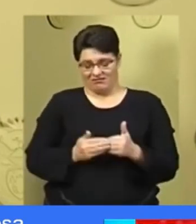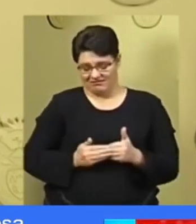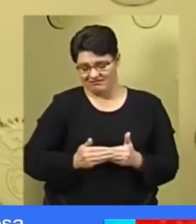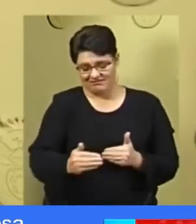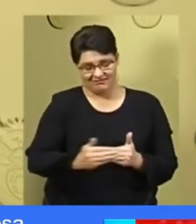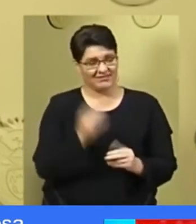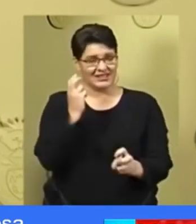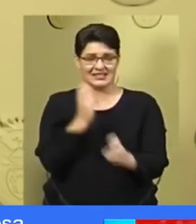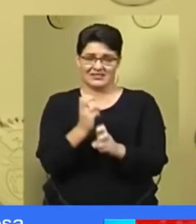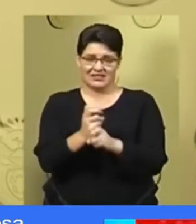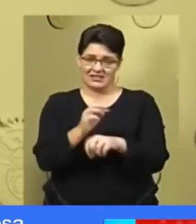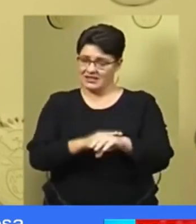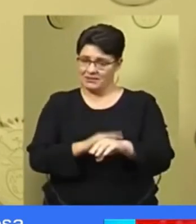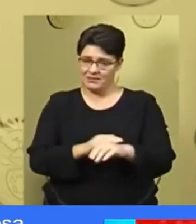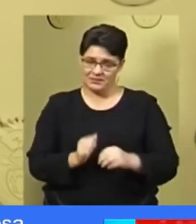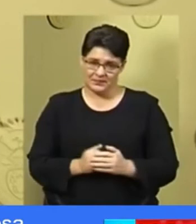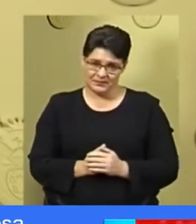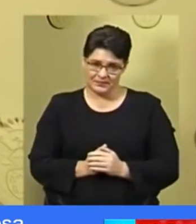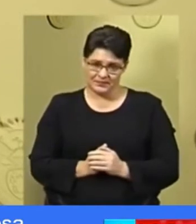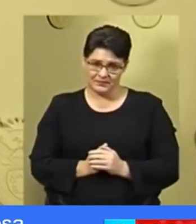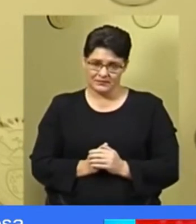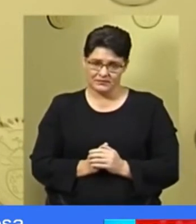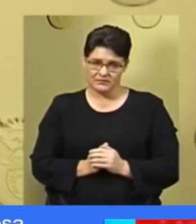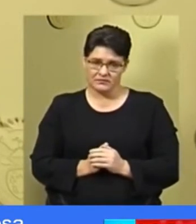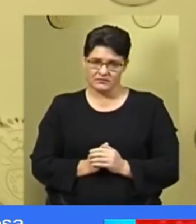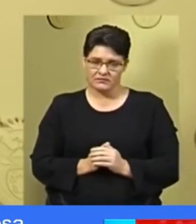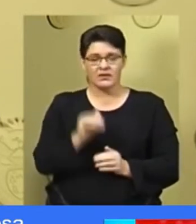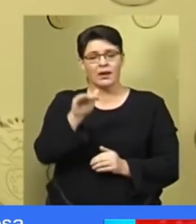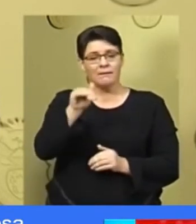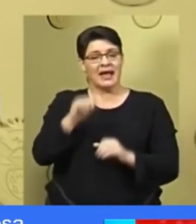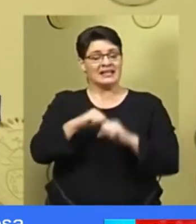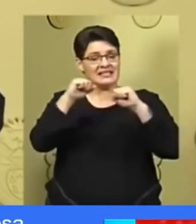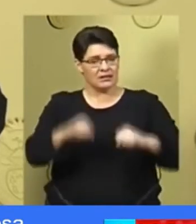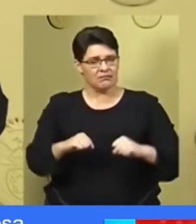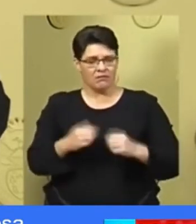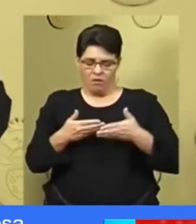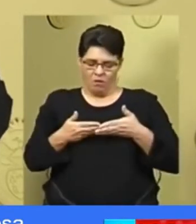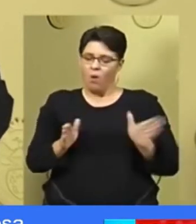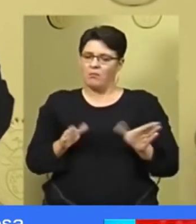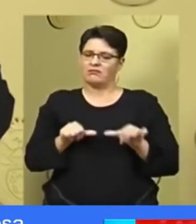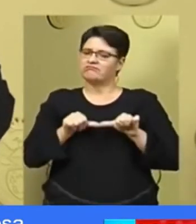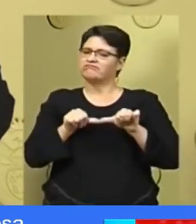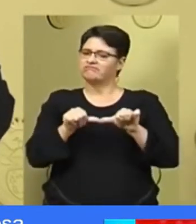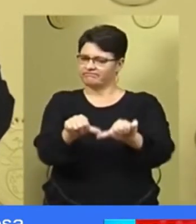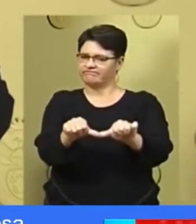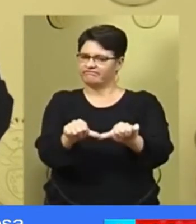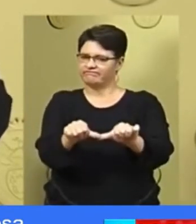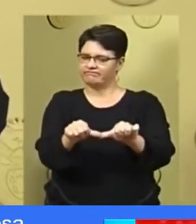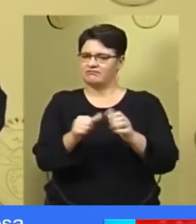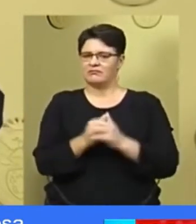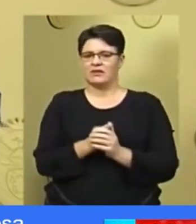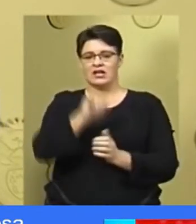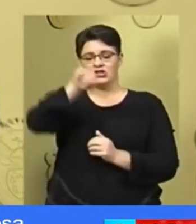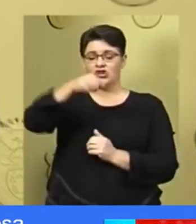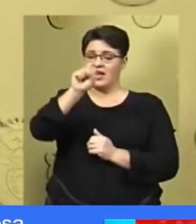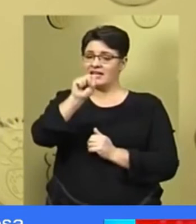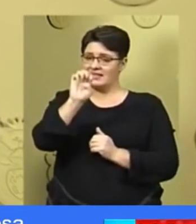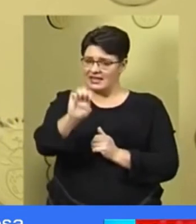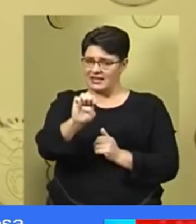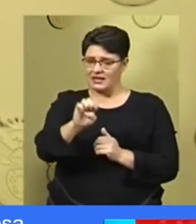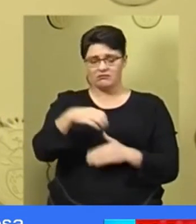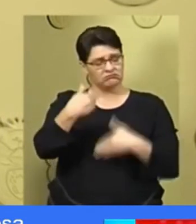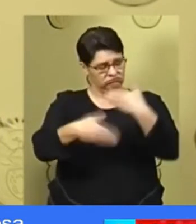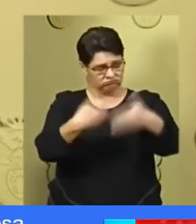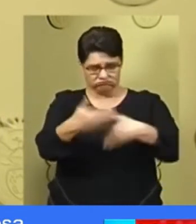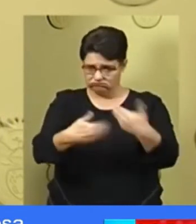very difficult time. The banking system will remain open, the JSE will continue